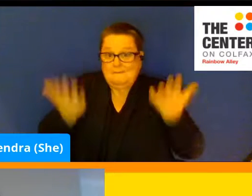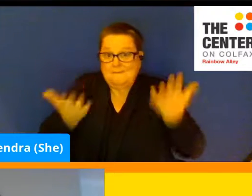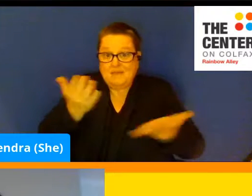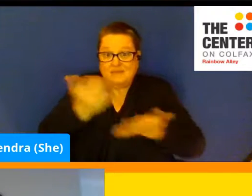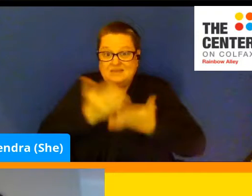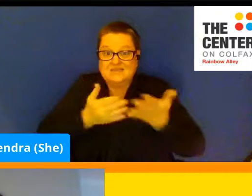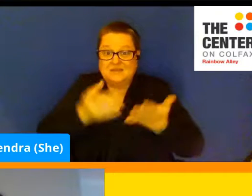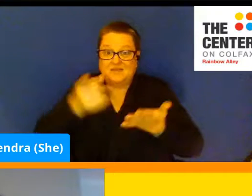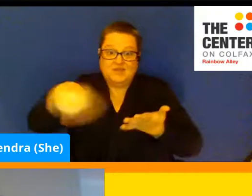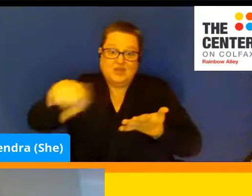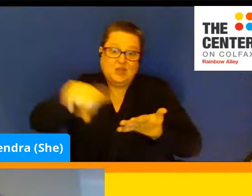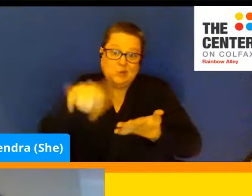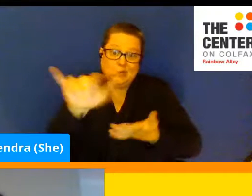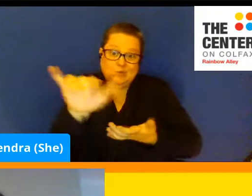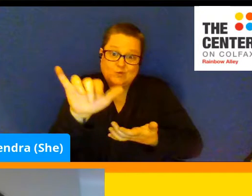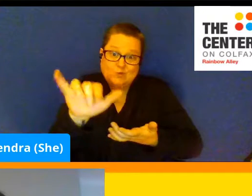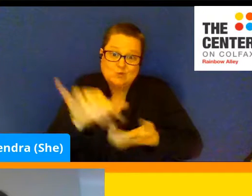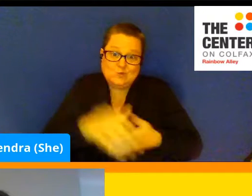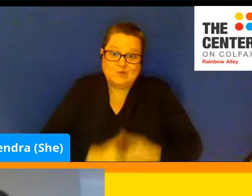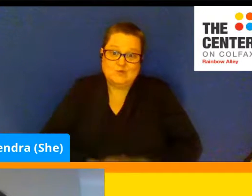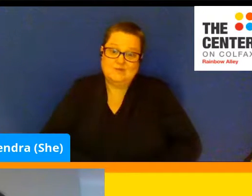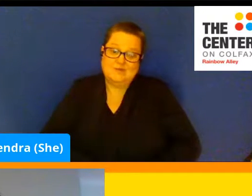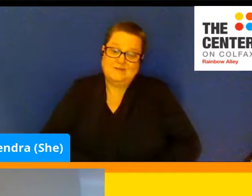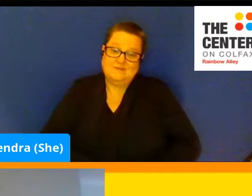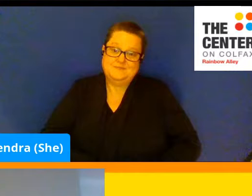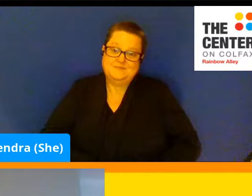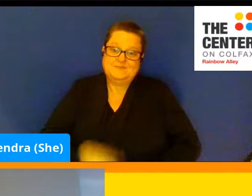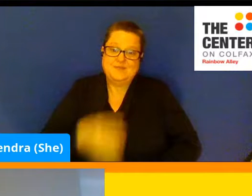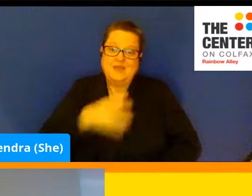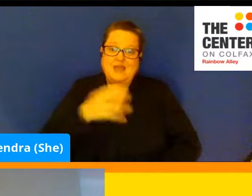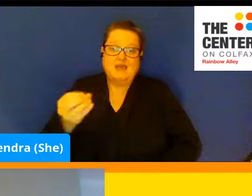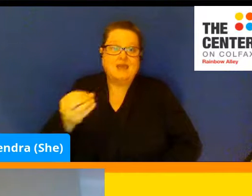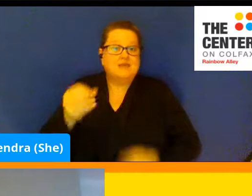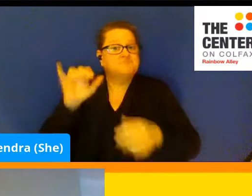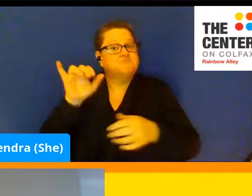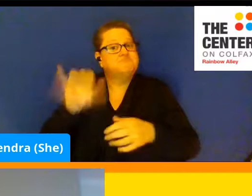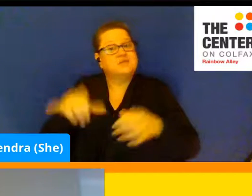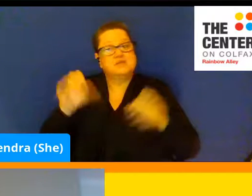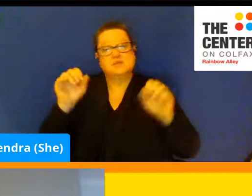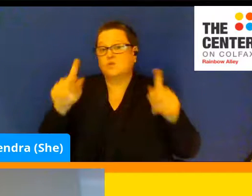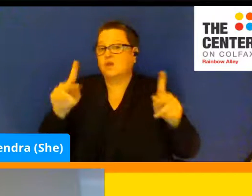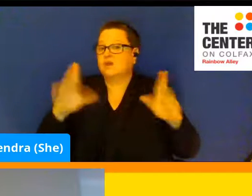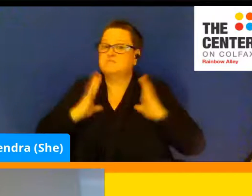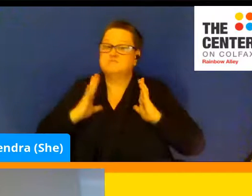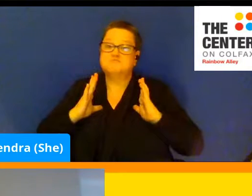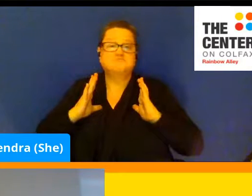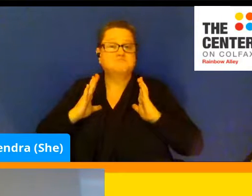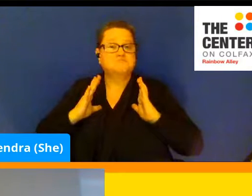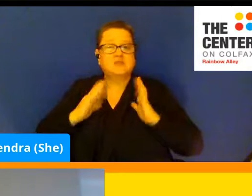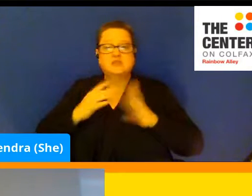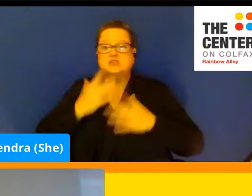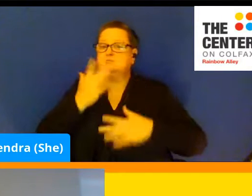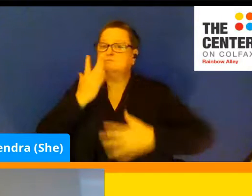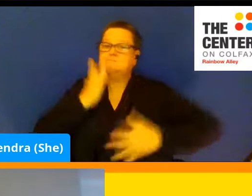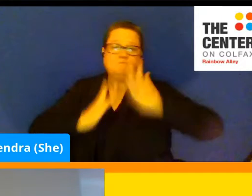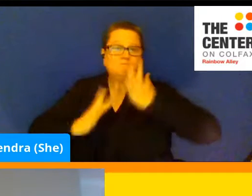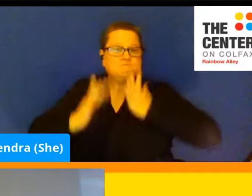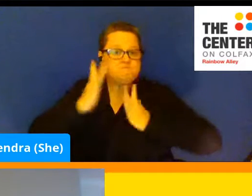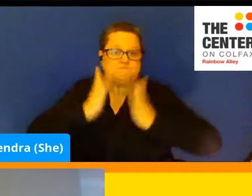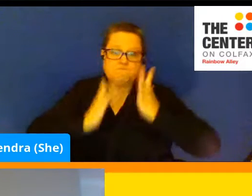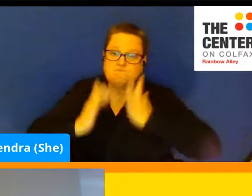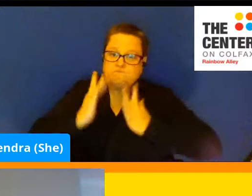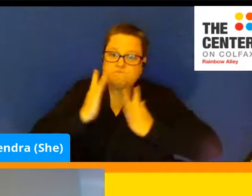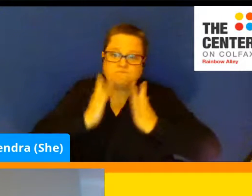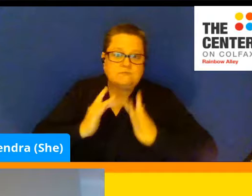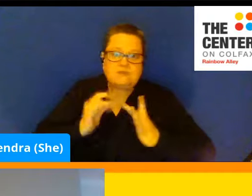every once in a while as well. And that's okay. It's just about working through them and not letting yourself